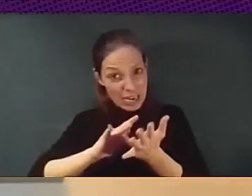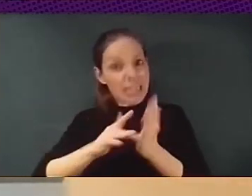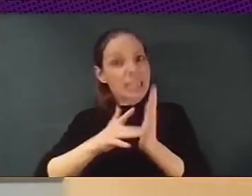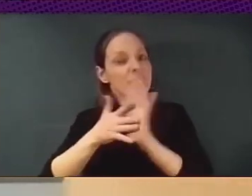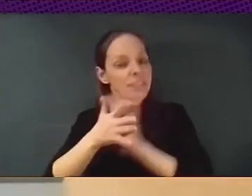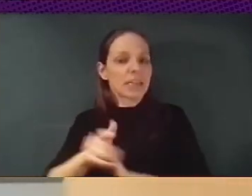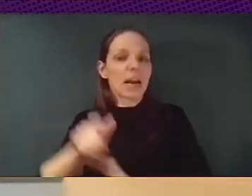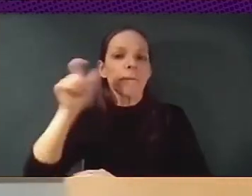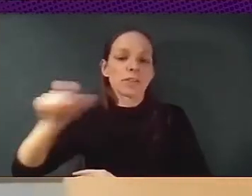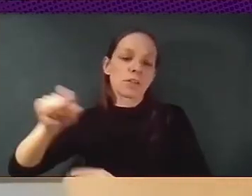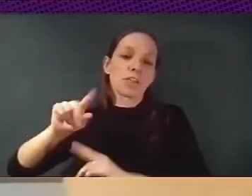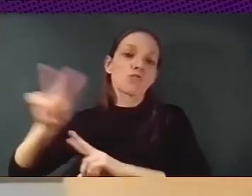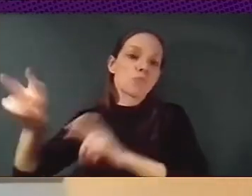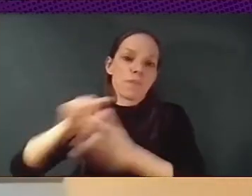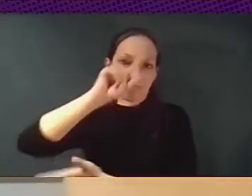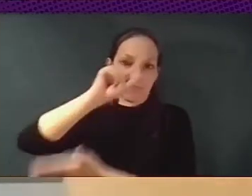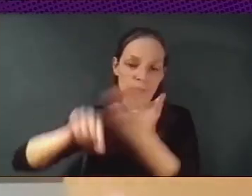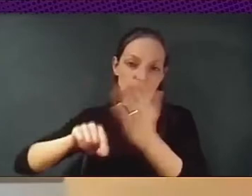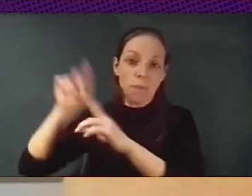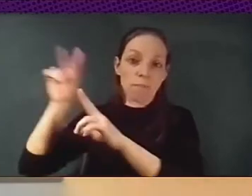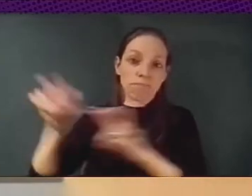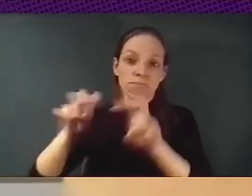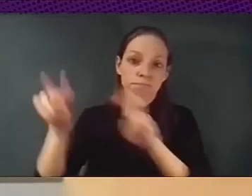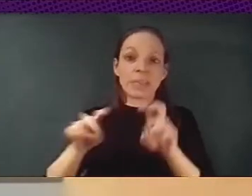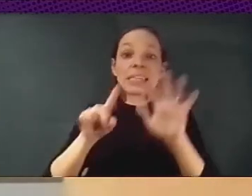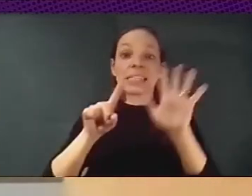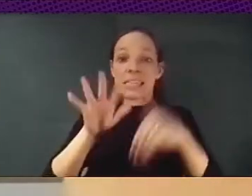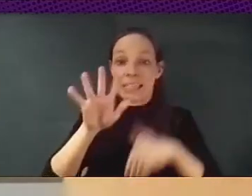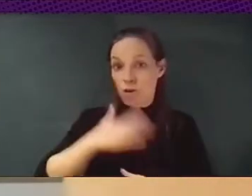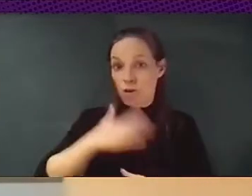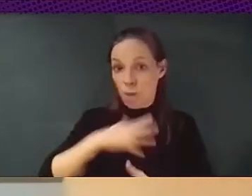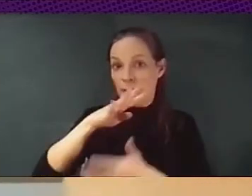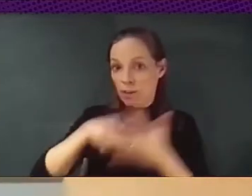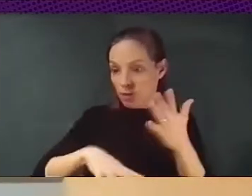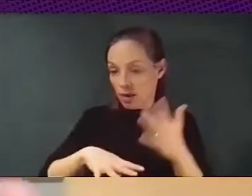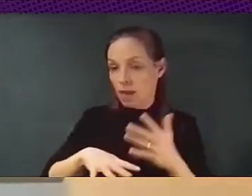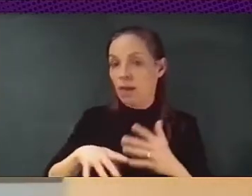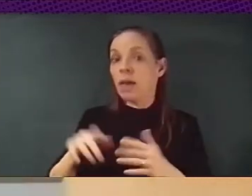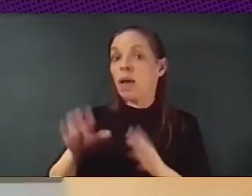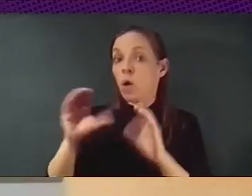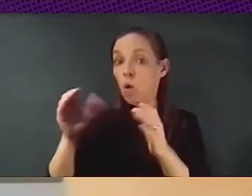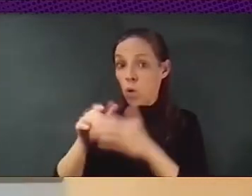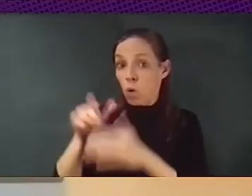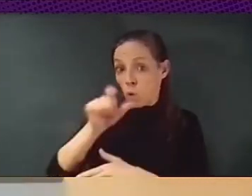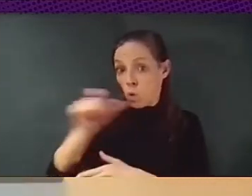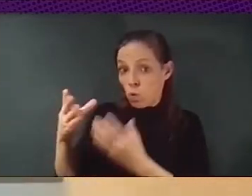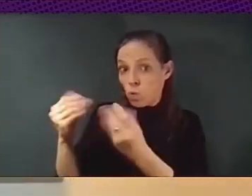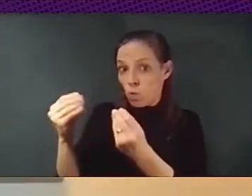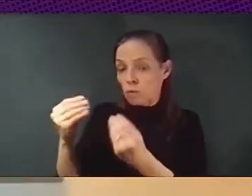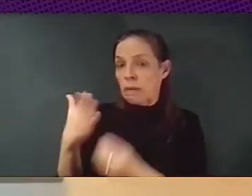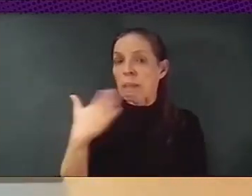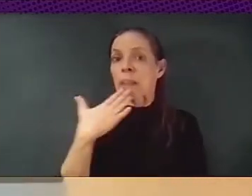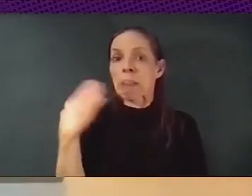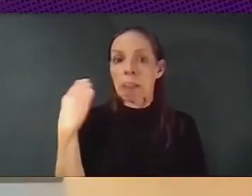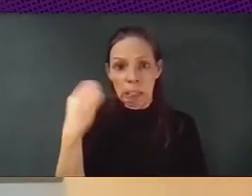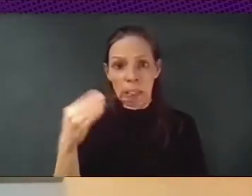many of them came from, you know, younger, much younger, with new skills coming from technical universities,